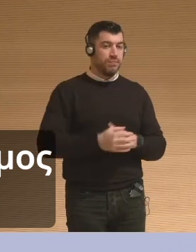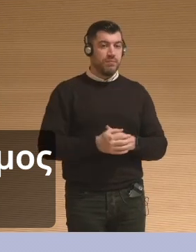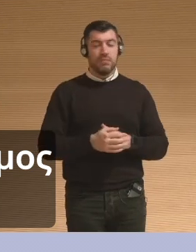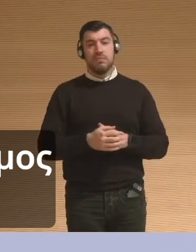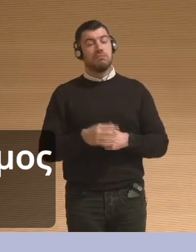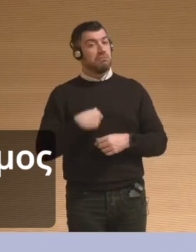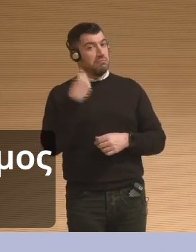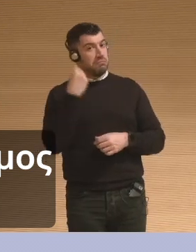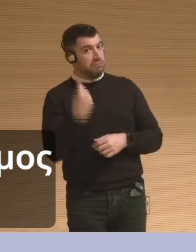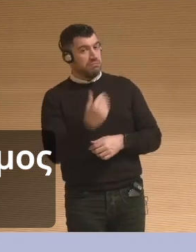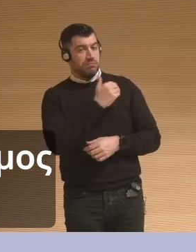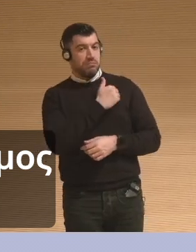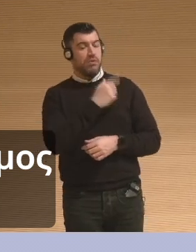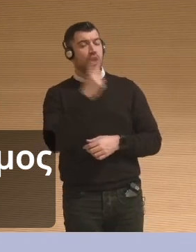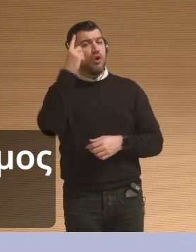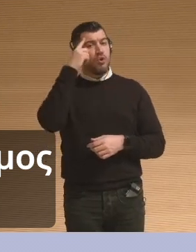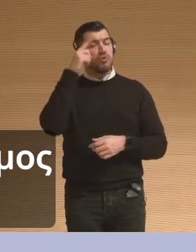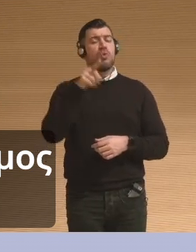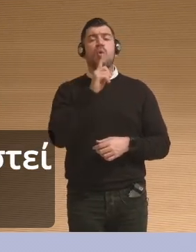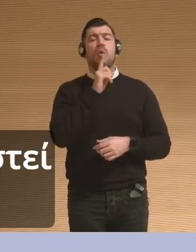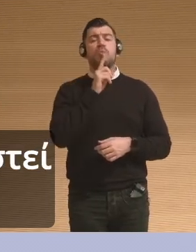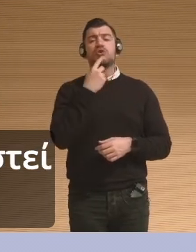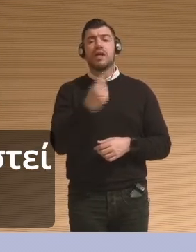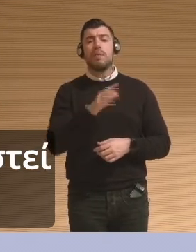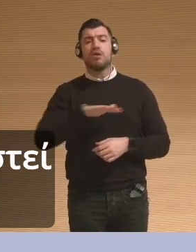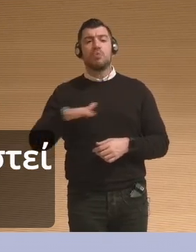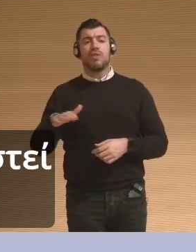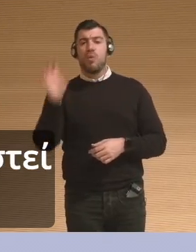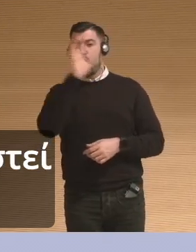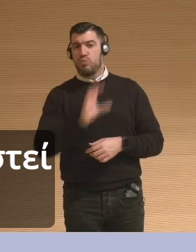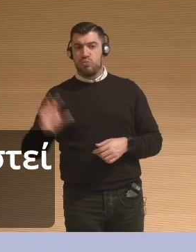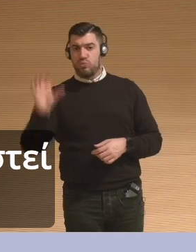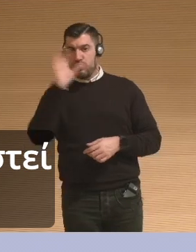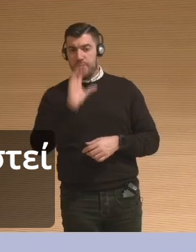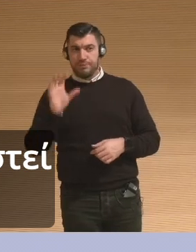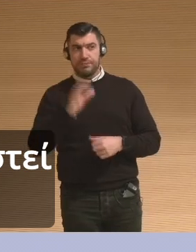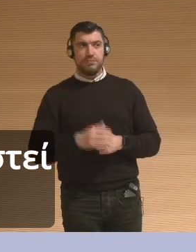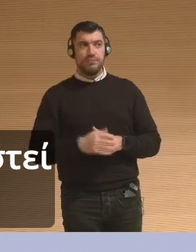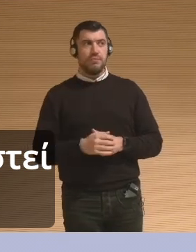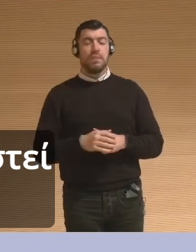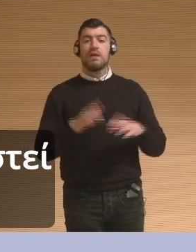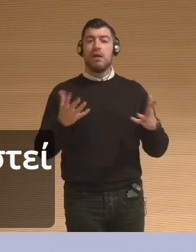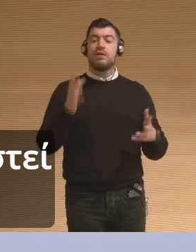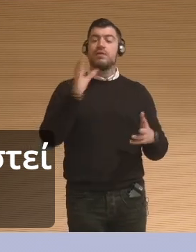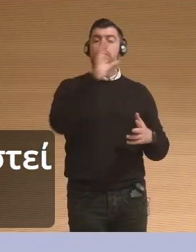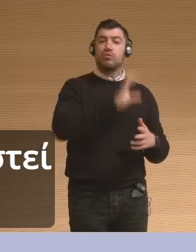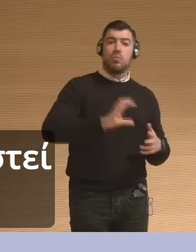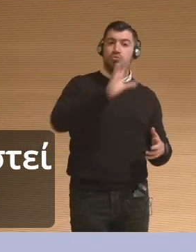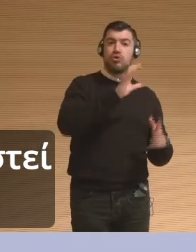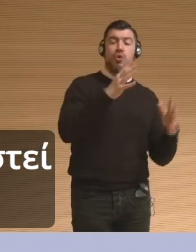is very, very intentional about its whole exhibition. its whole collection,